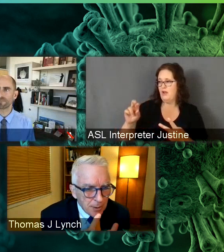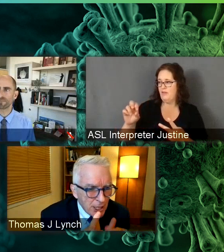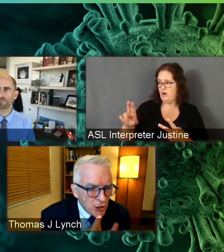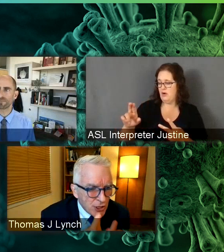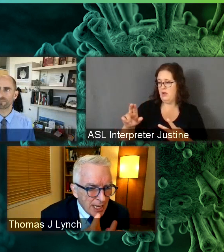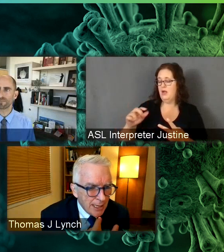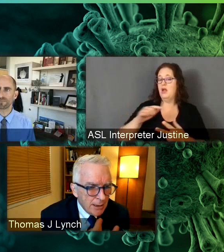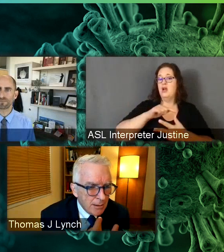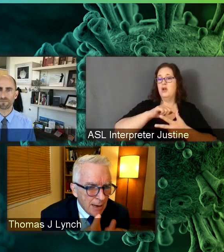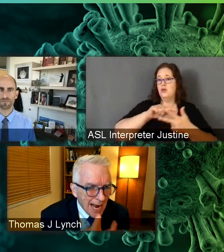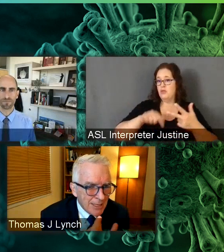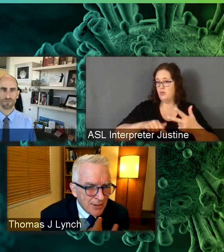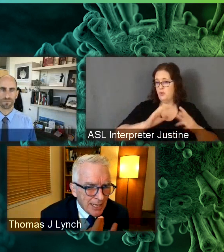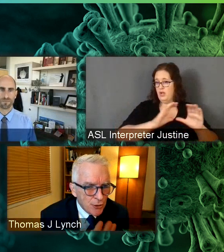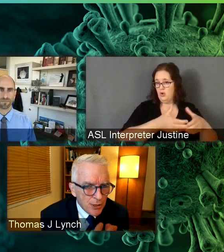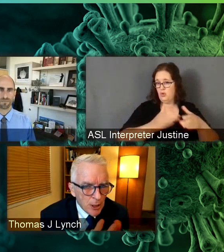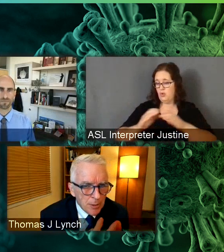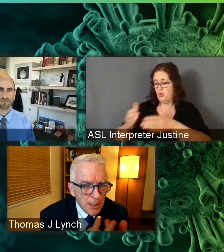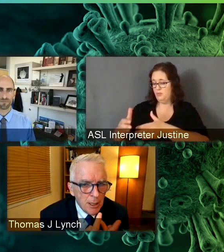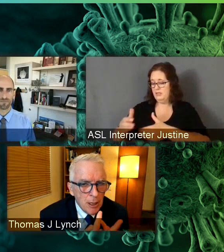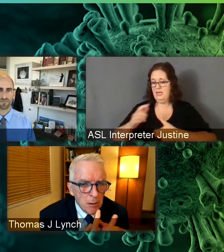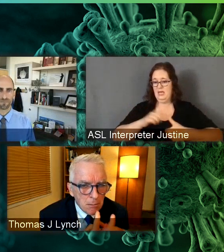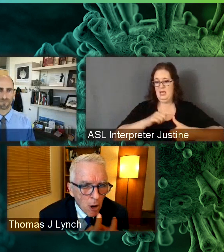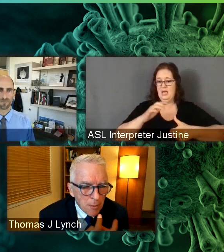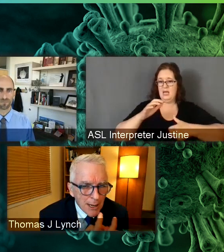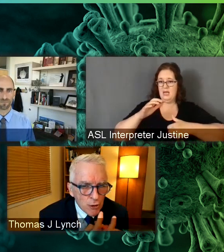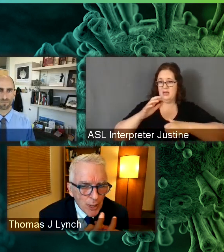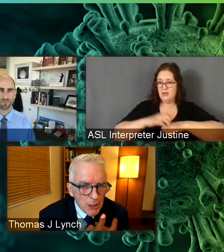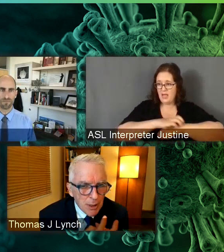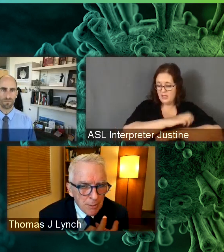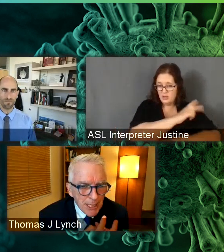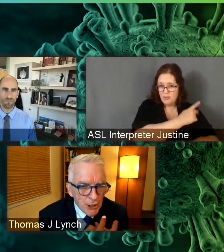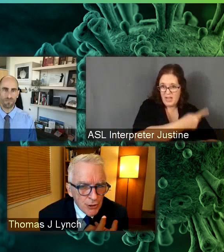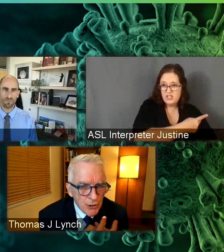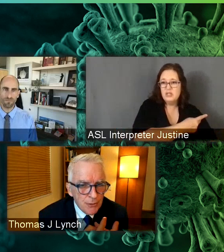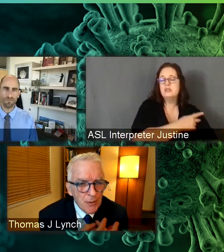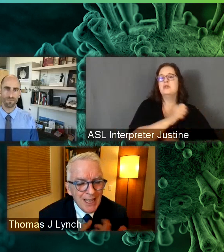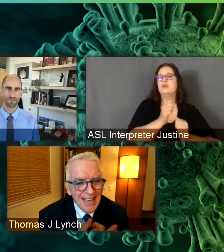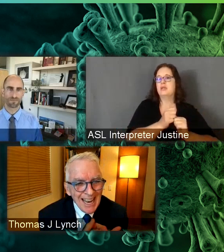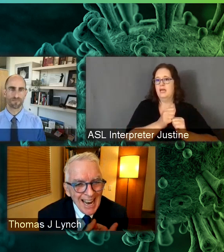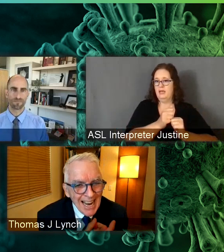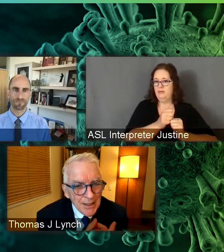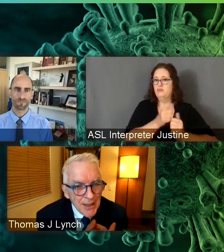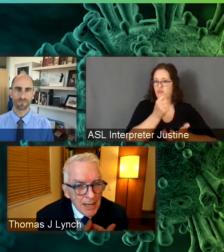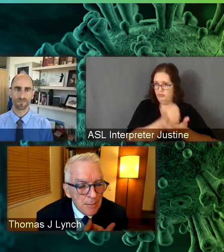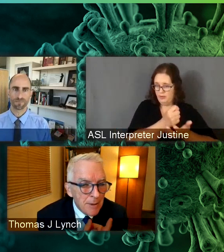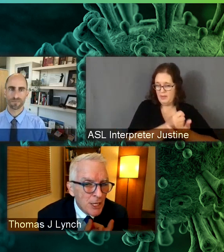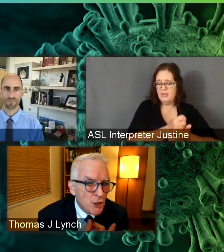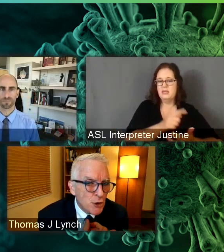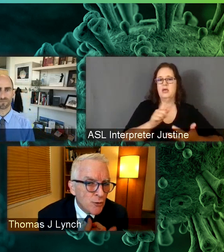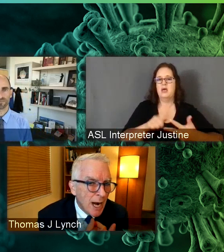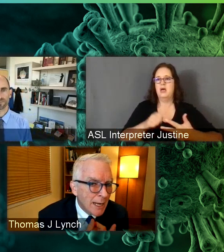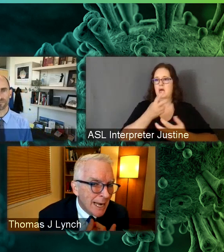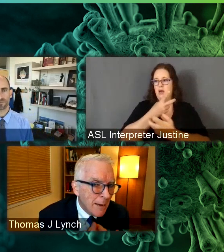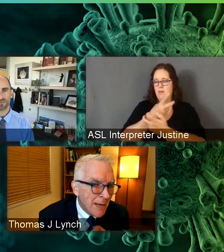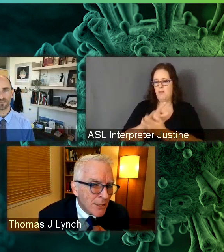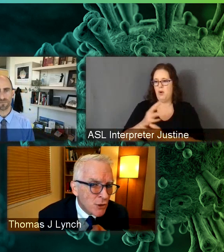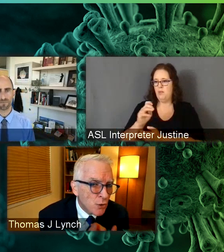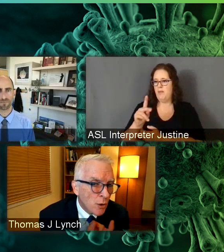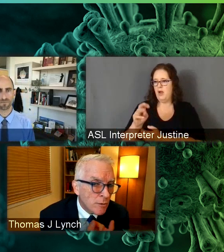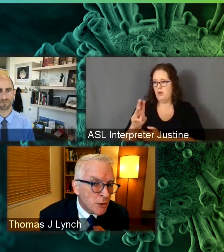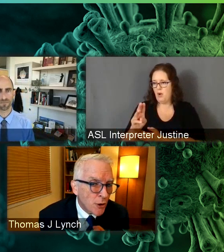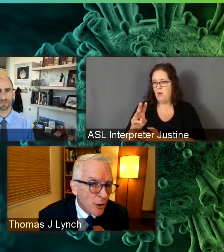cancer patients getting active cancer therapy, bone marrow transplant patients, and then patients who've got